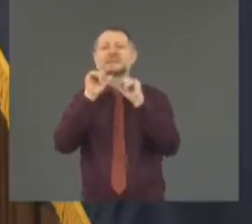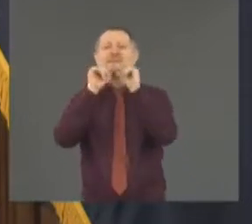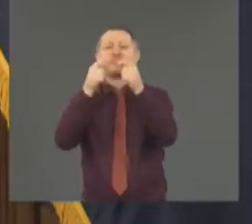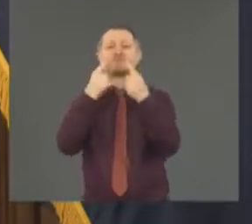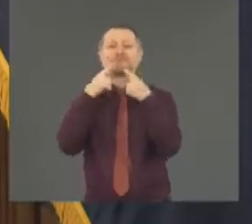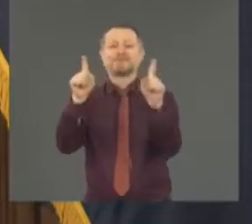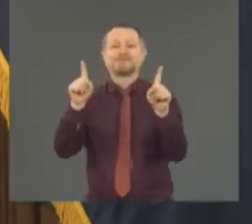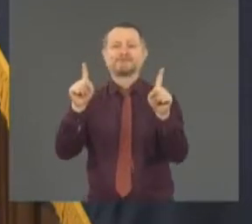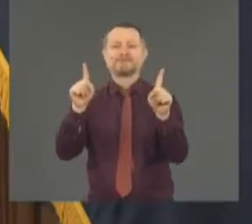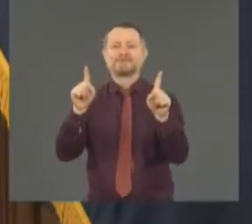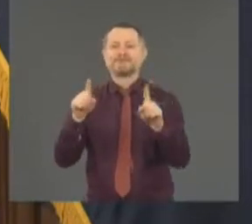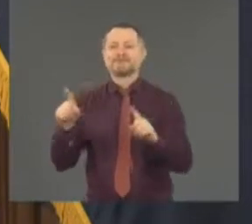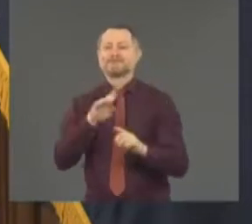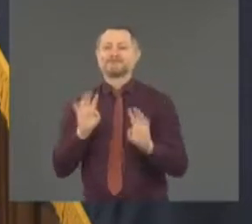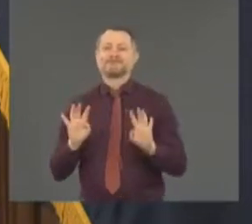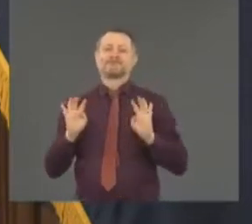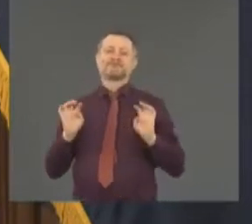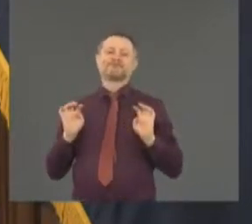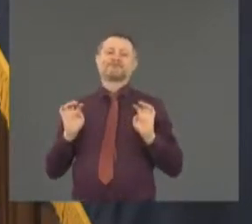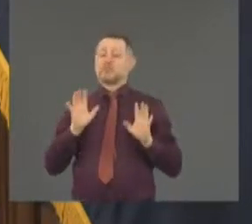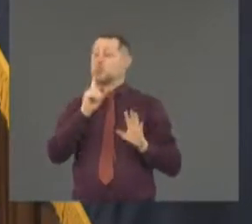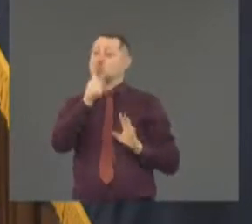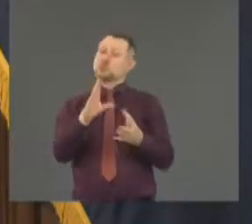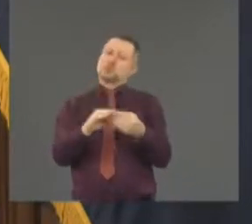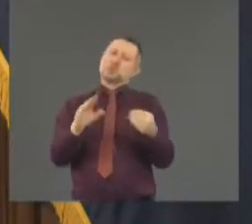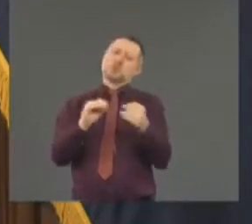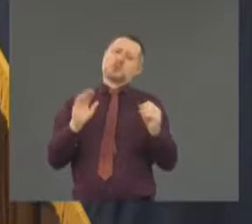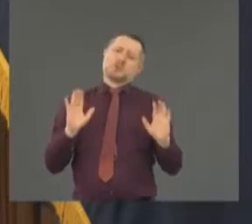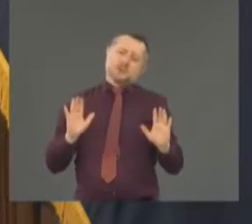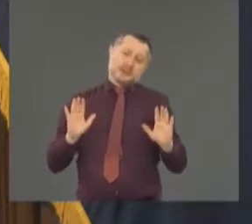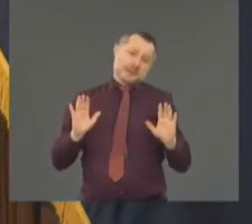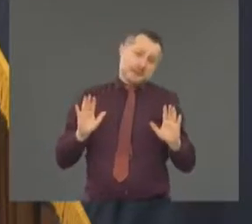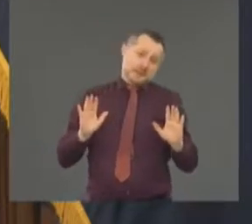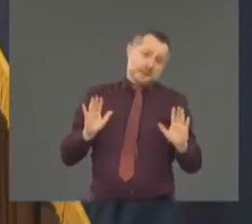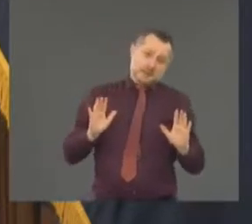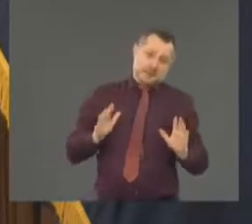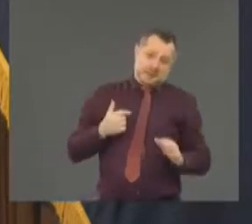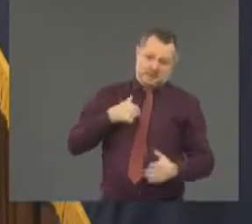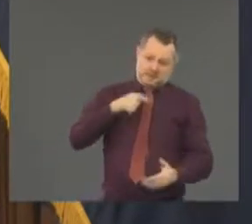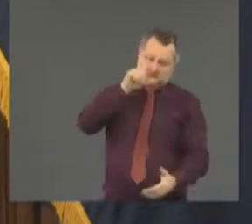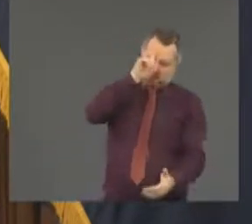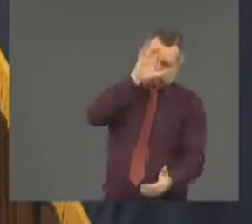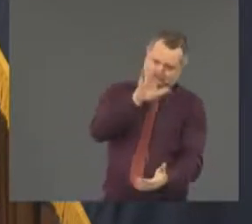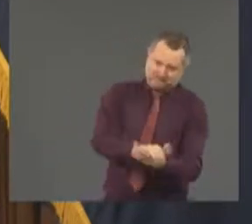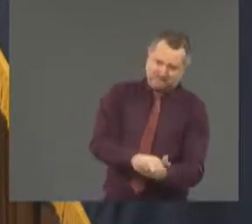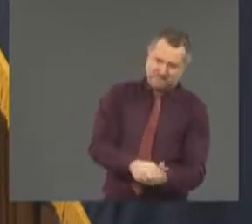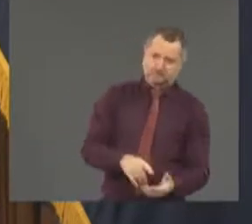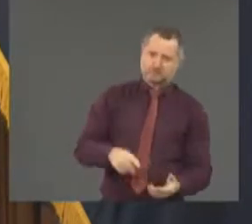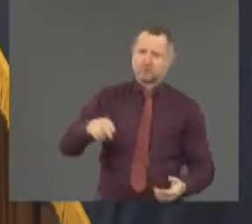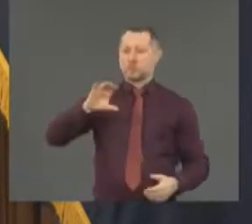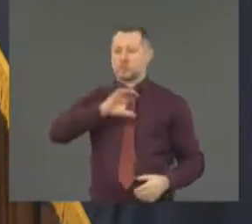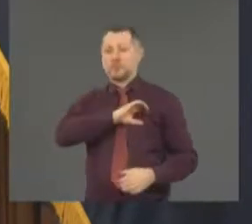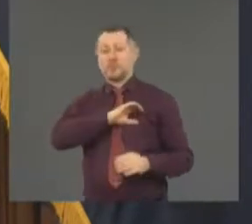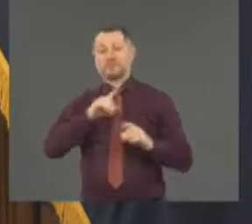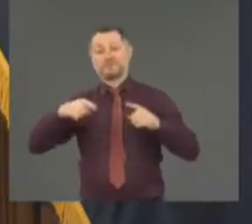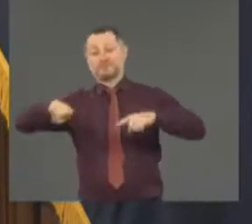But I believe in the inherent capacity of the NYPD if managed and if